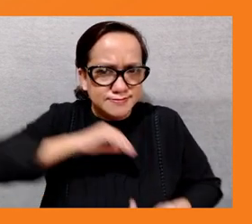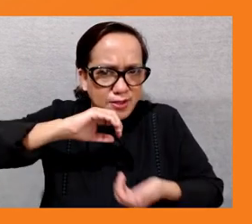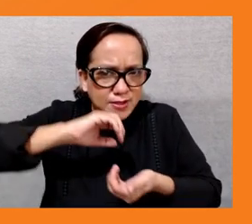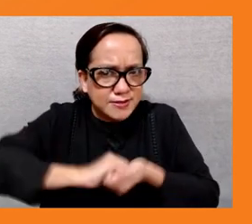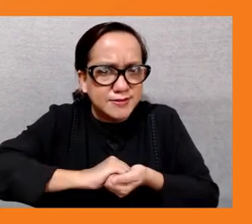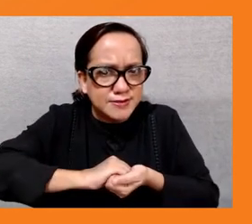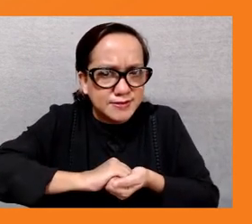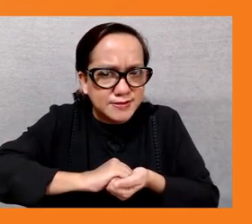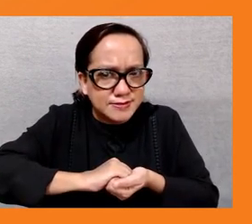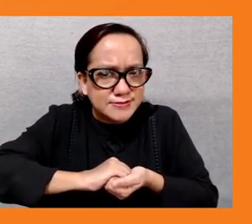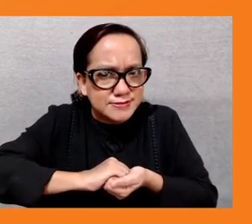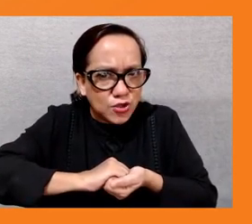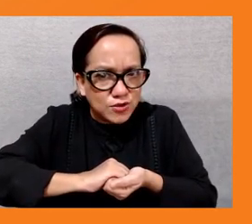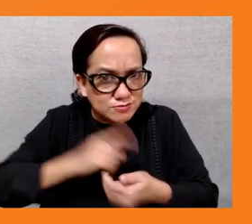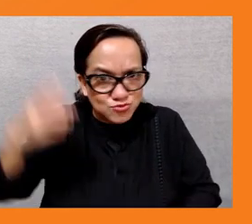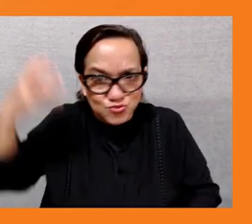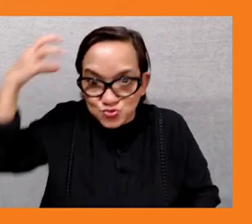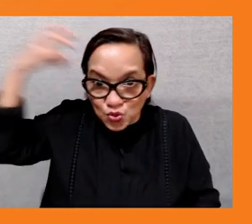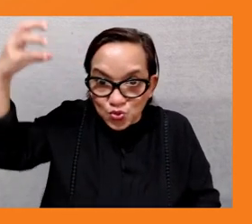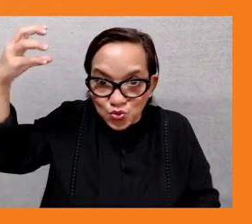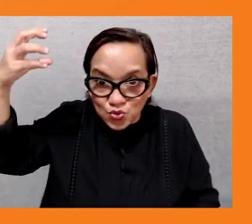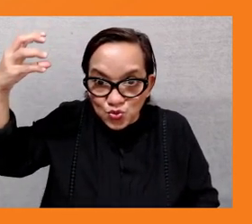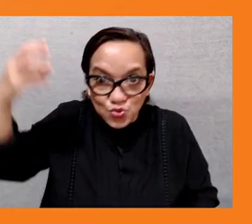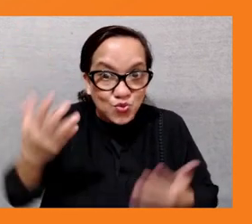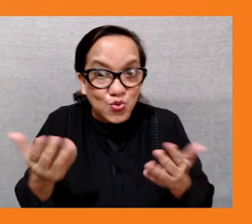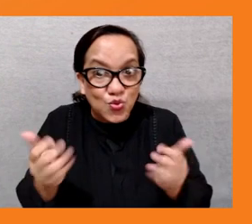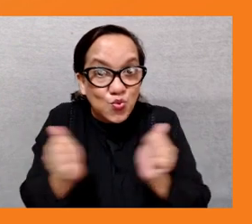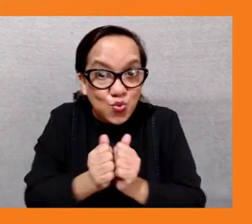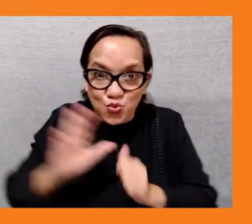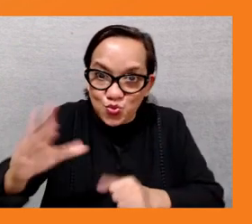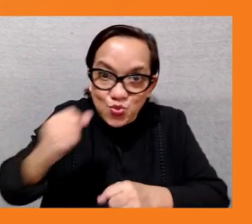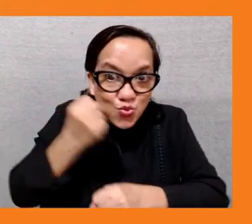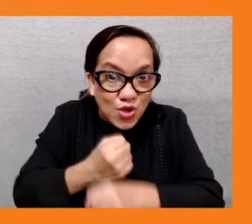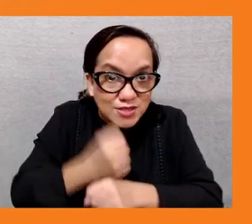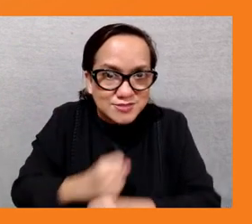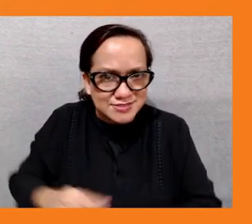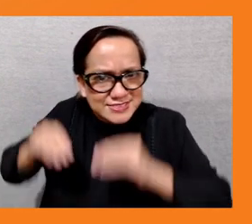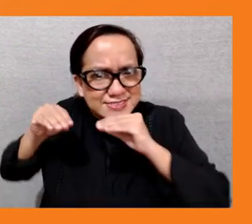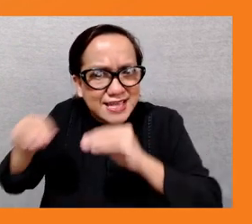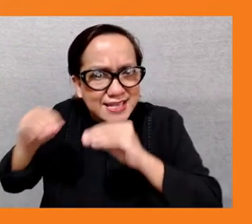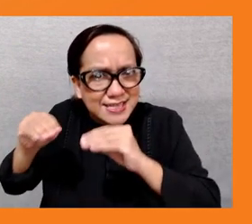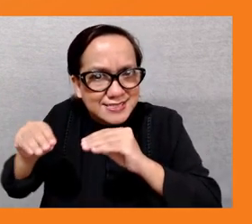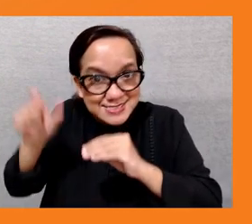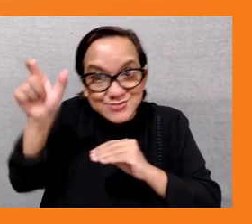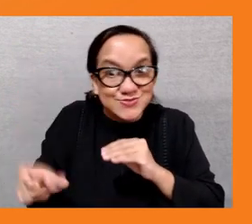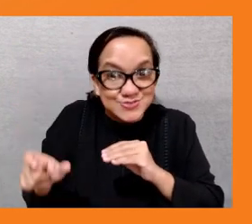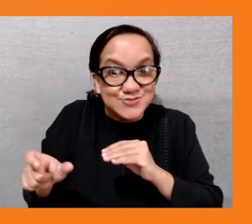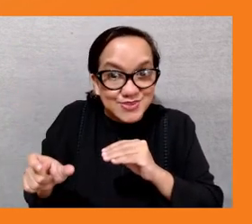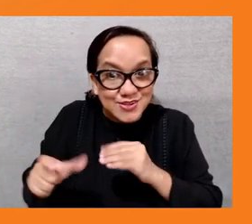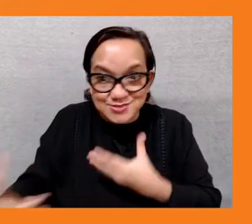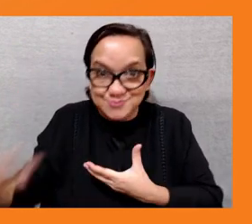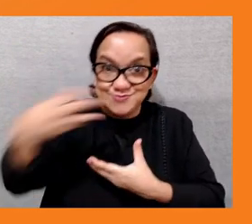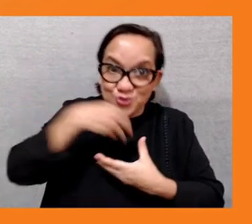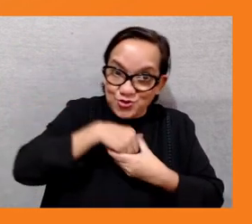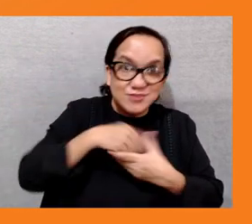and students especially girls and young women in developing your policies and your curriculums even and i think it doesn't